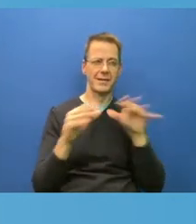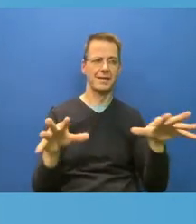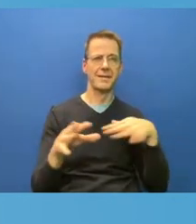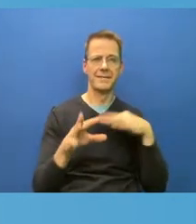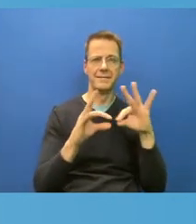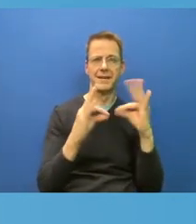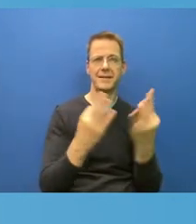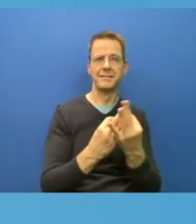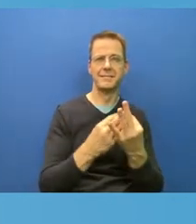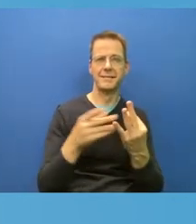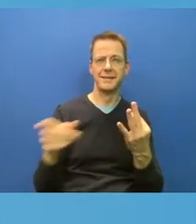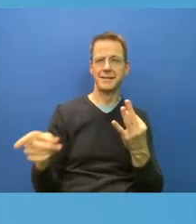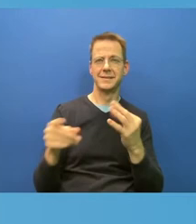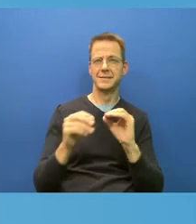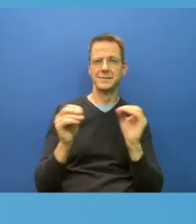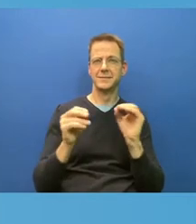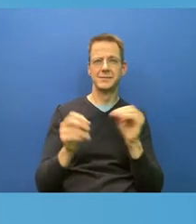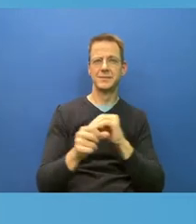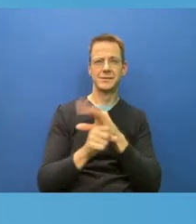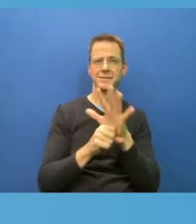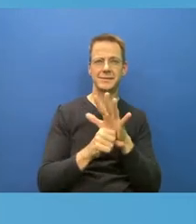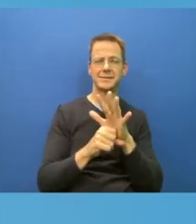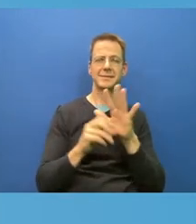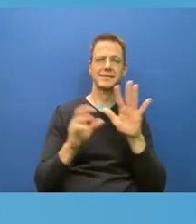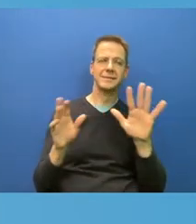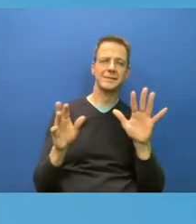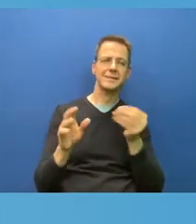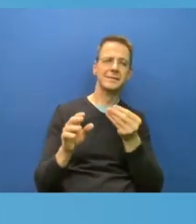We need to do our part and we'll get through this hopefully.